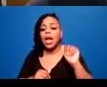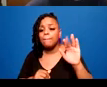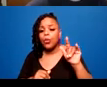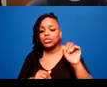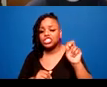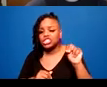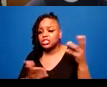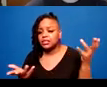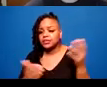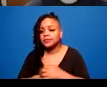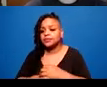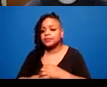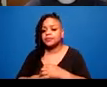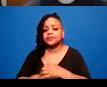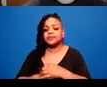And harm reduction.